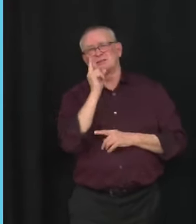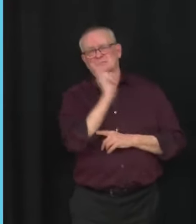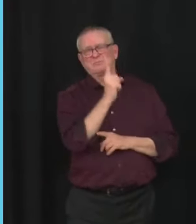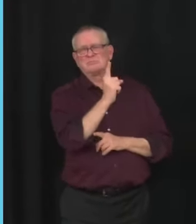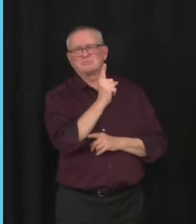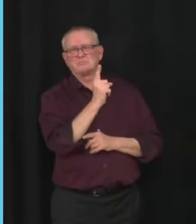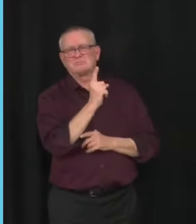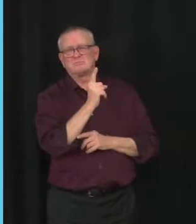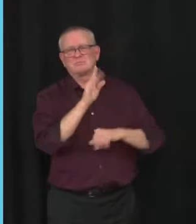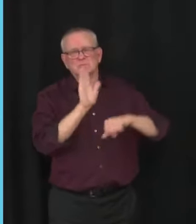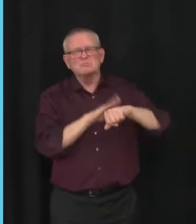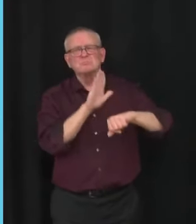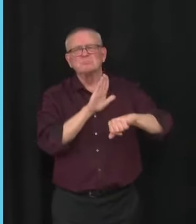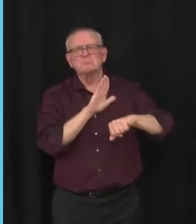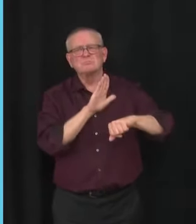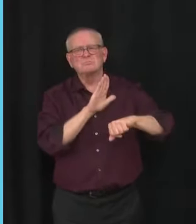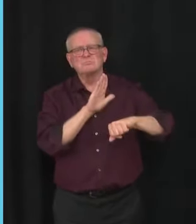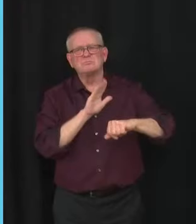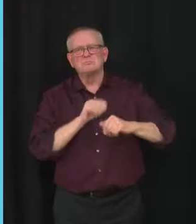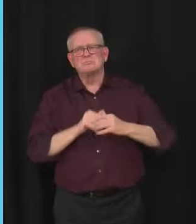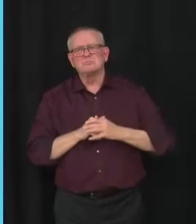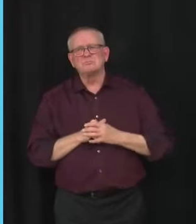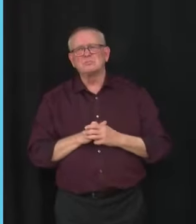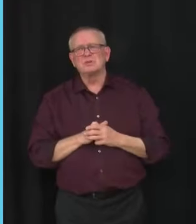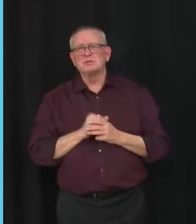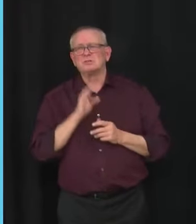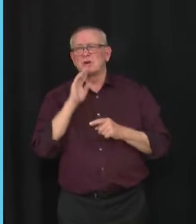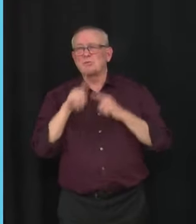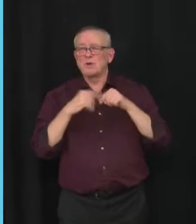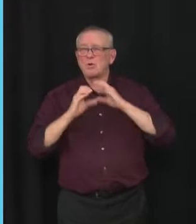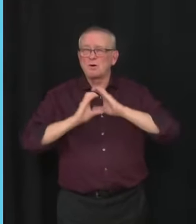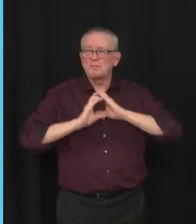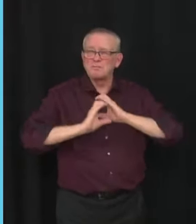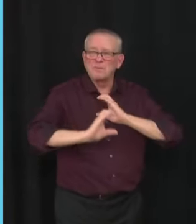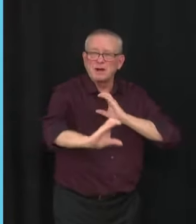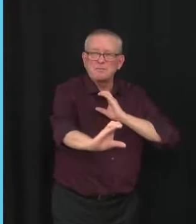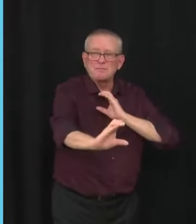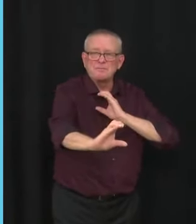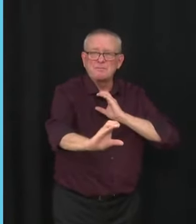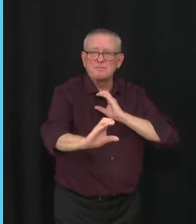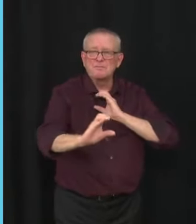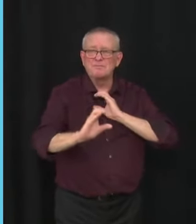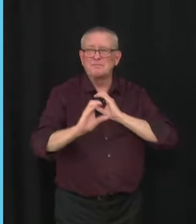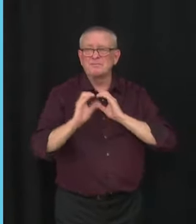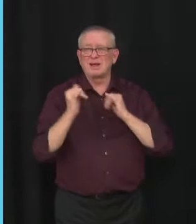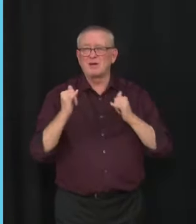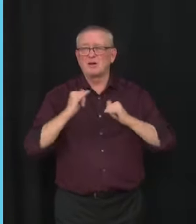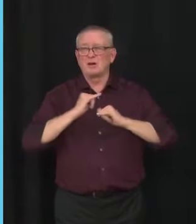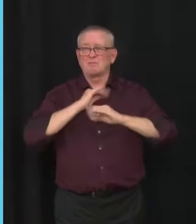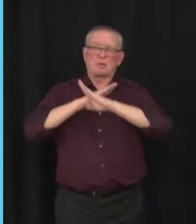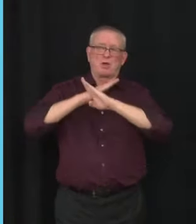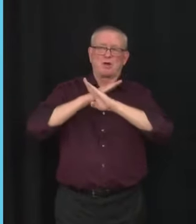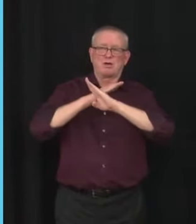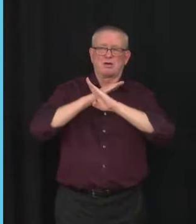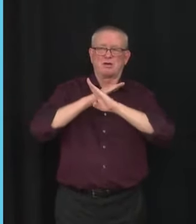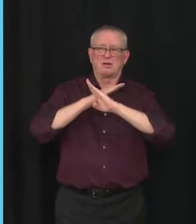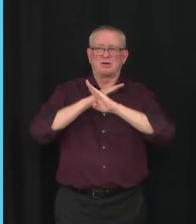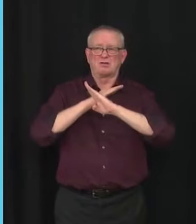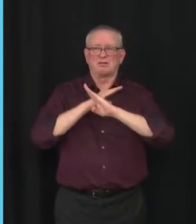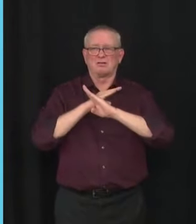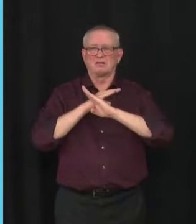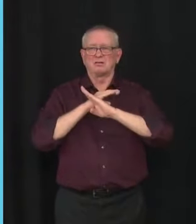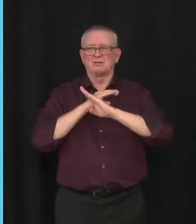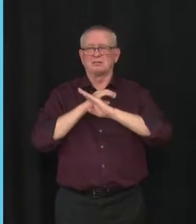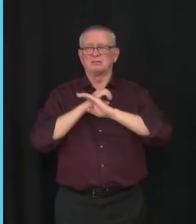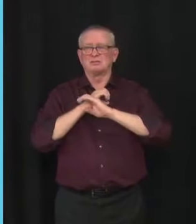And, you know, talking about pipelines, right now we have one that is being blocked by groups supported by